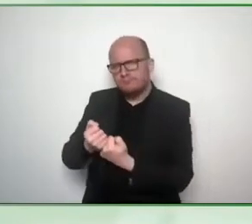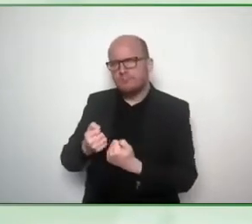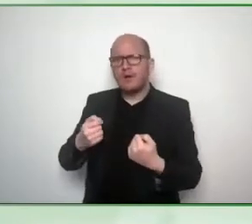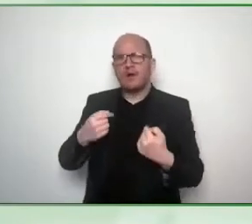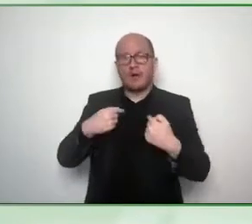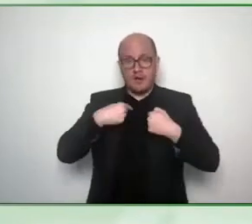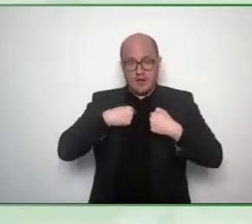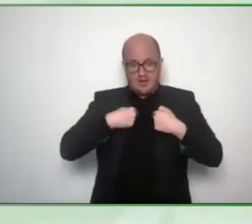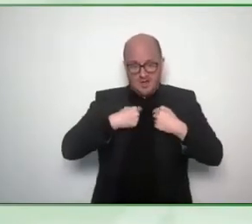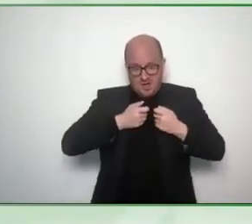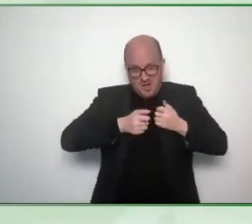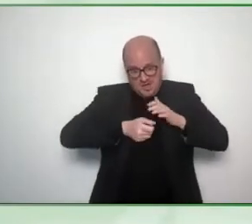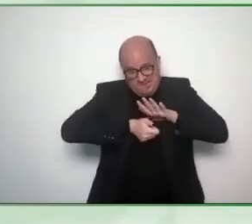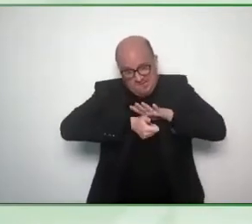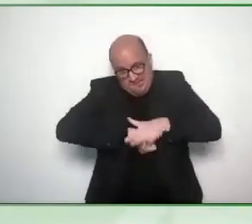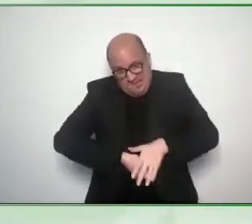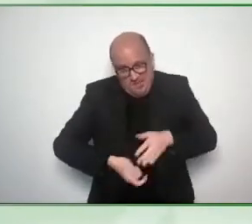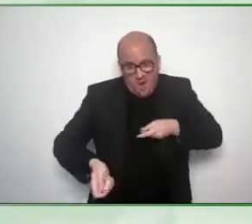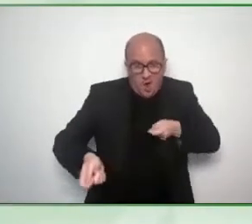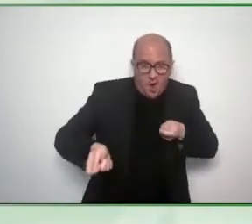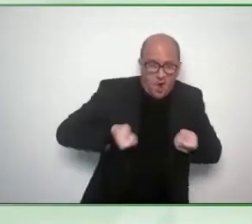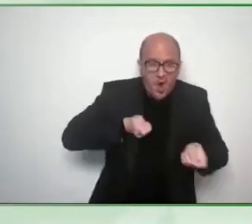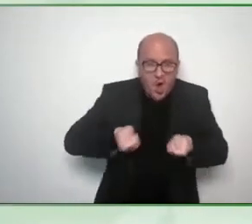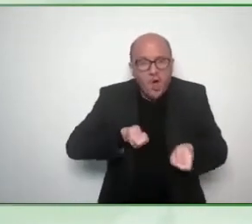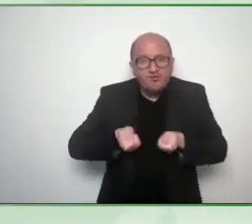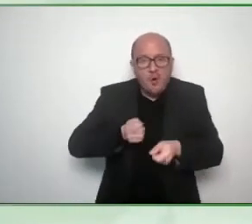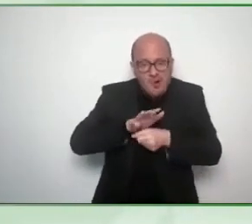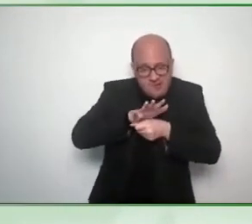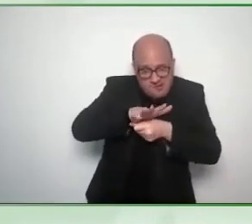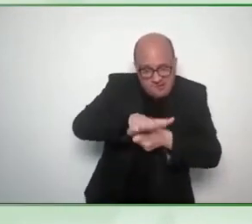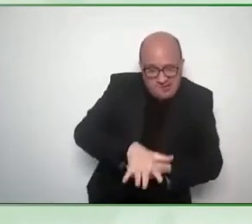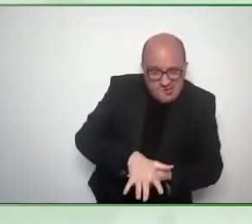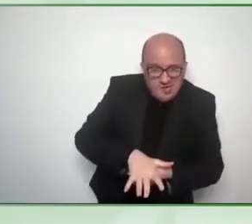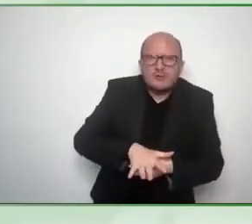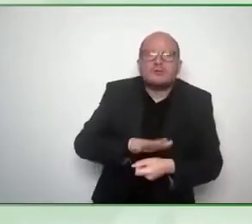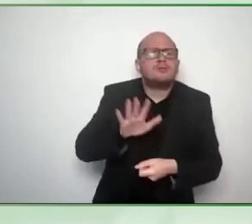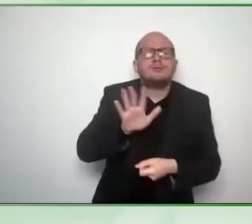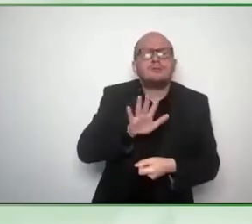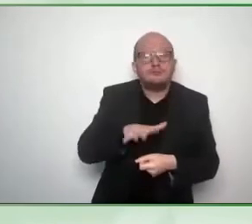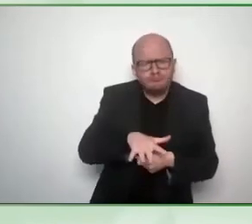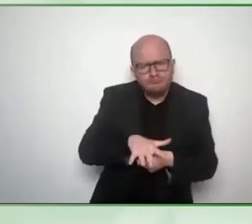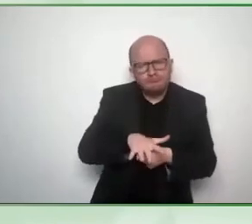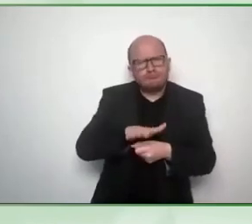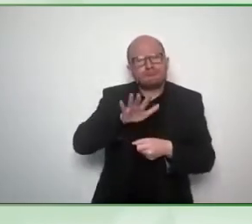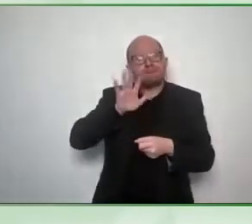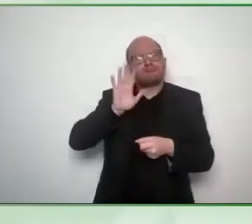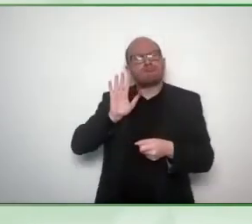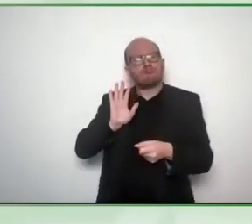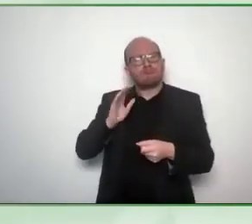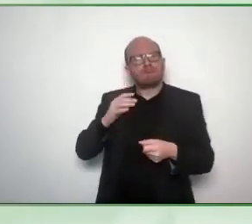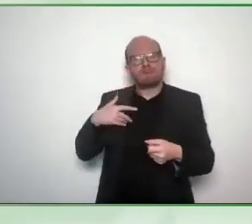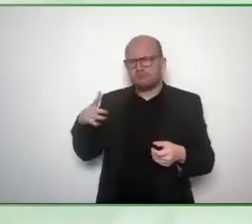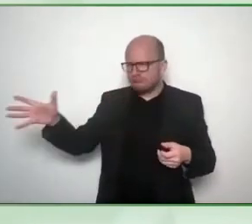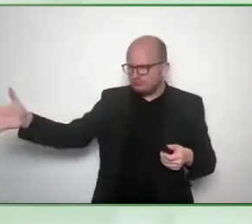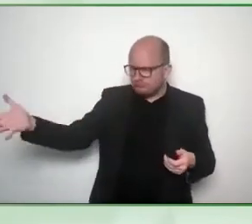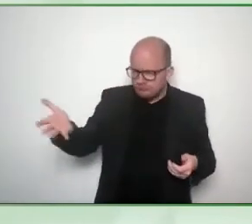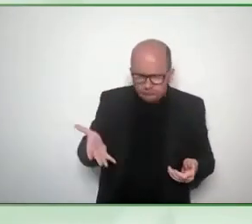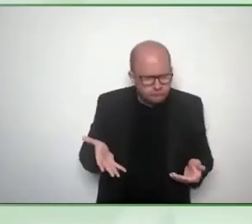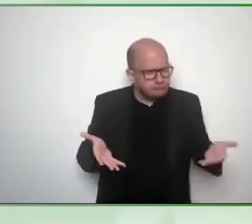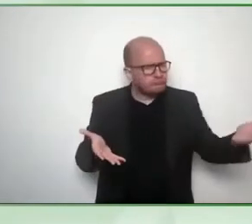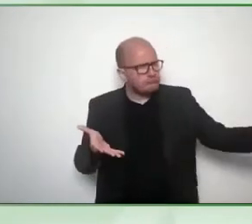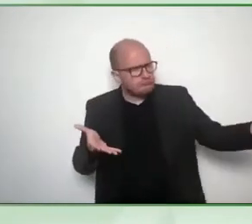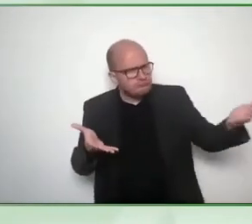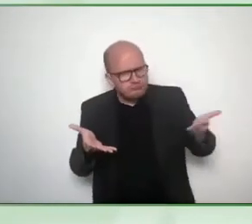power and de-centering the people who have always traditionally occupied positions of power so that those individuals who have not